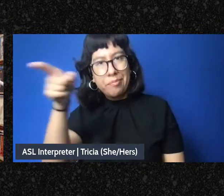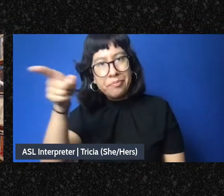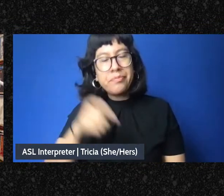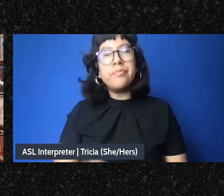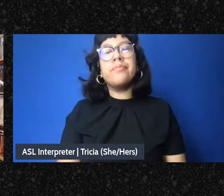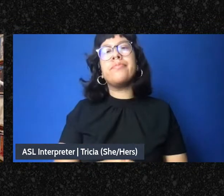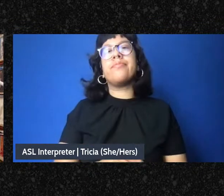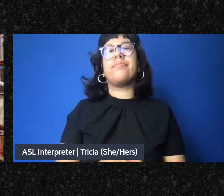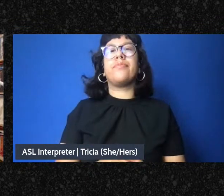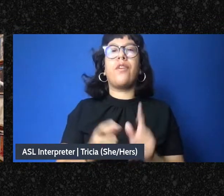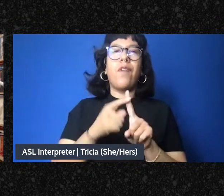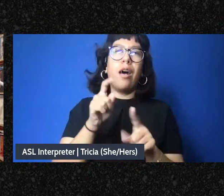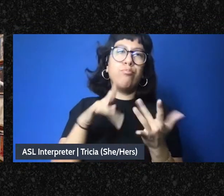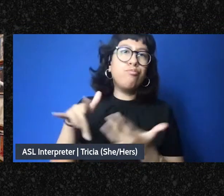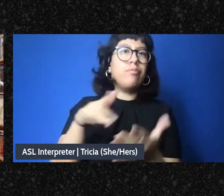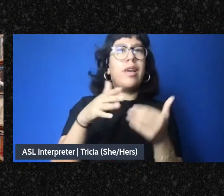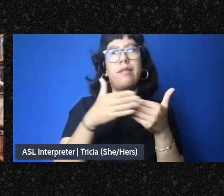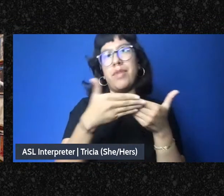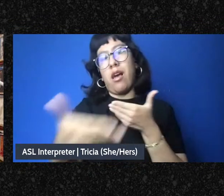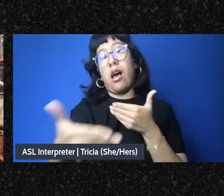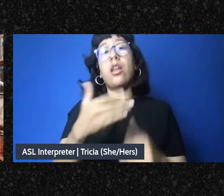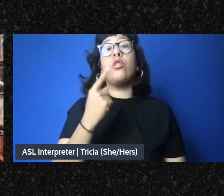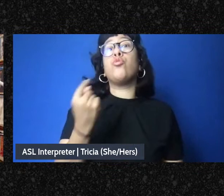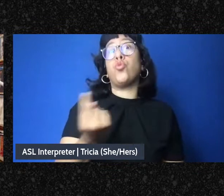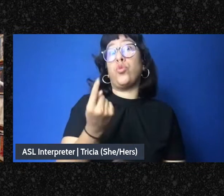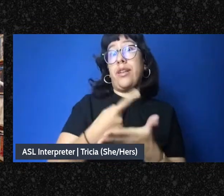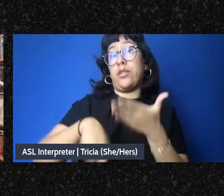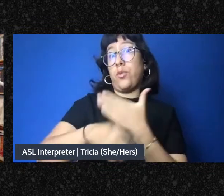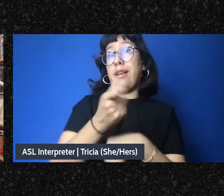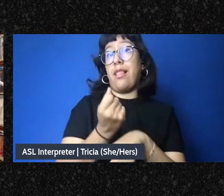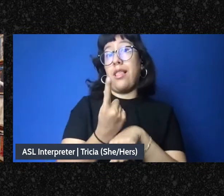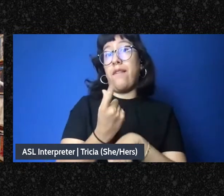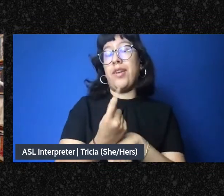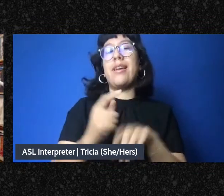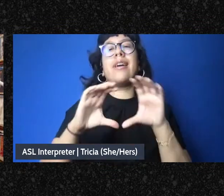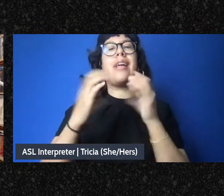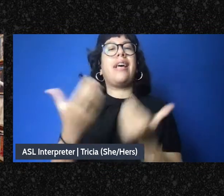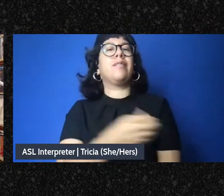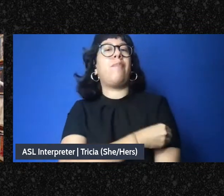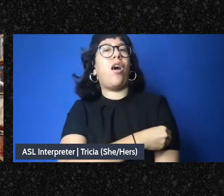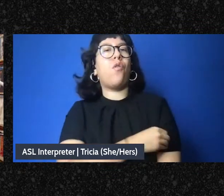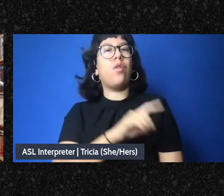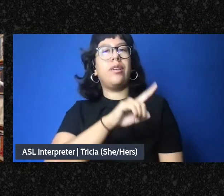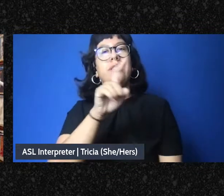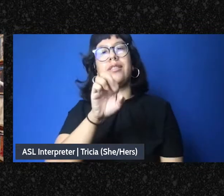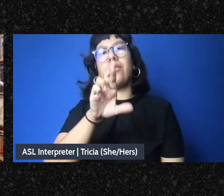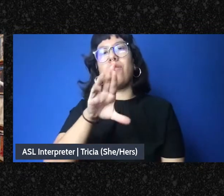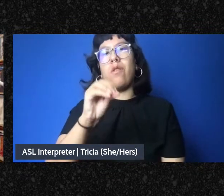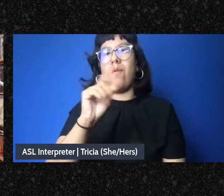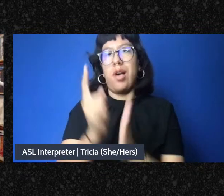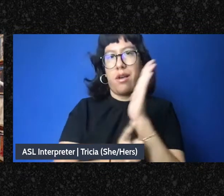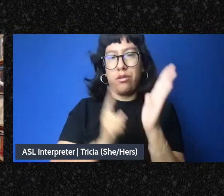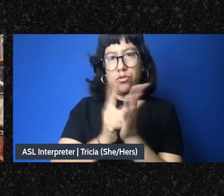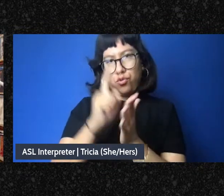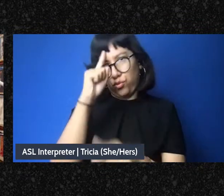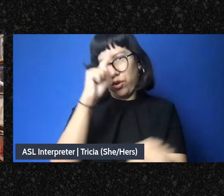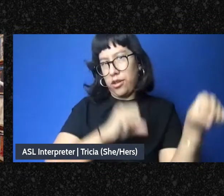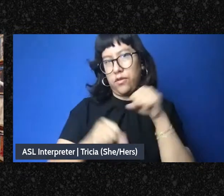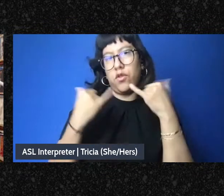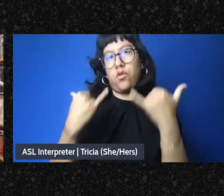And Tuesday at 11 a.m., Class Power on Zero Hours, Strategies for the Current Moment